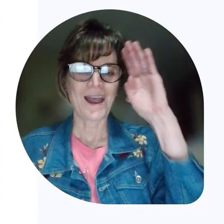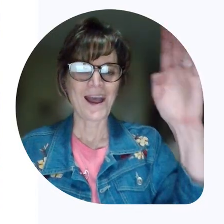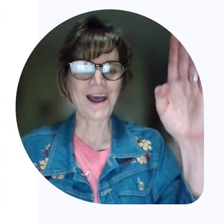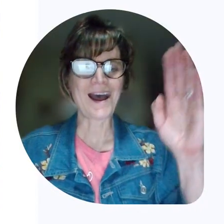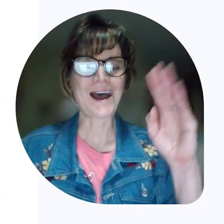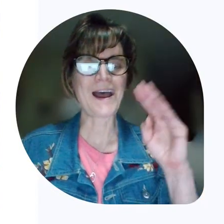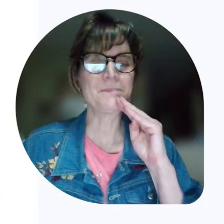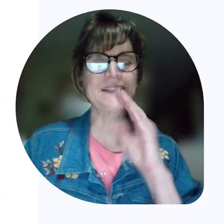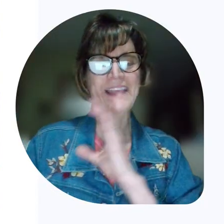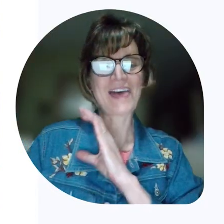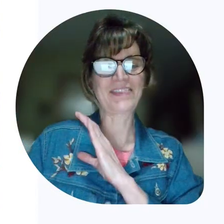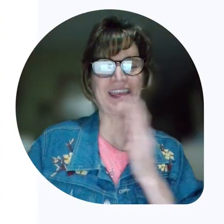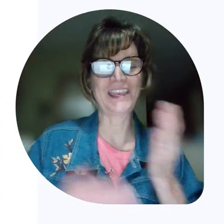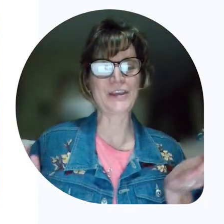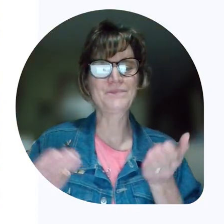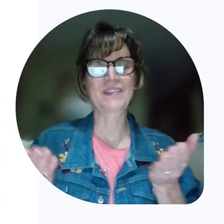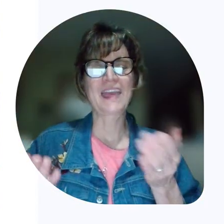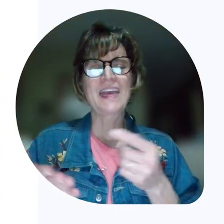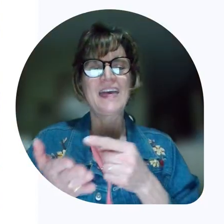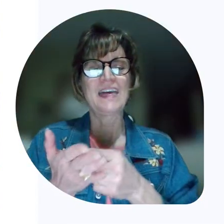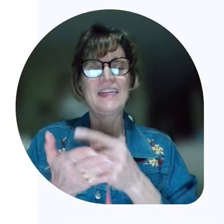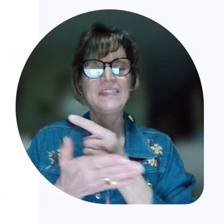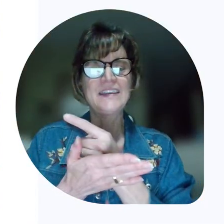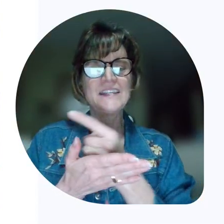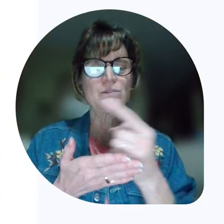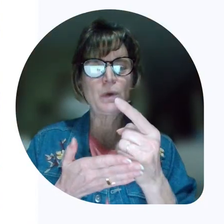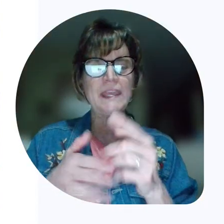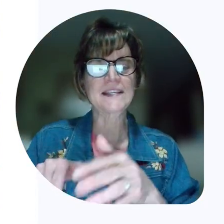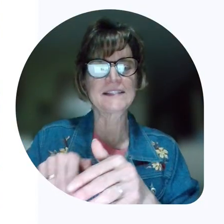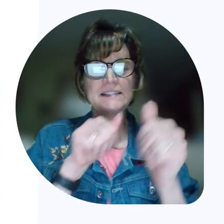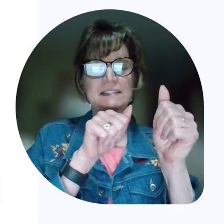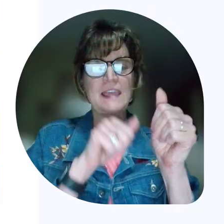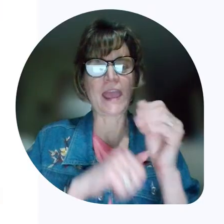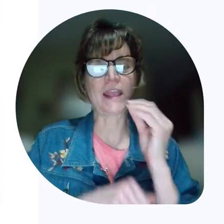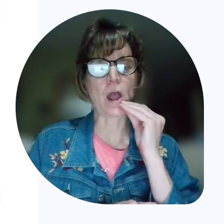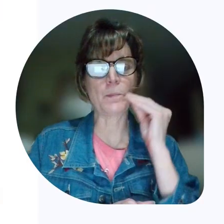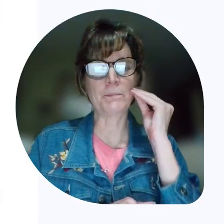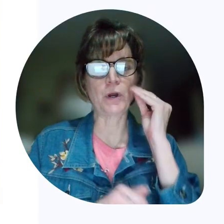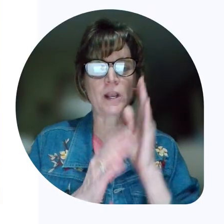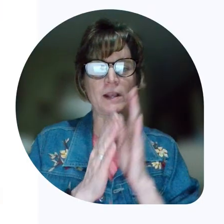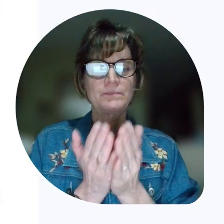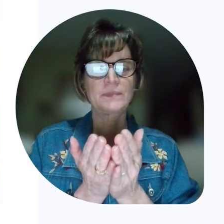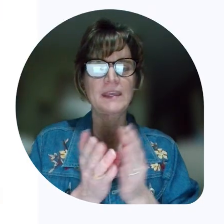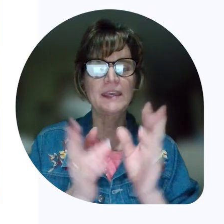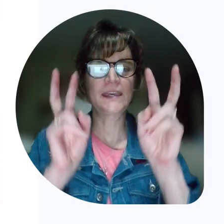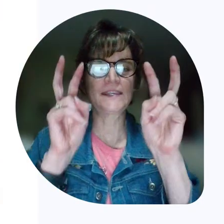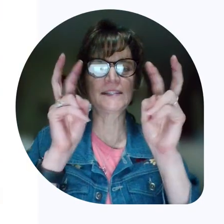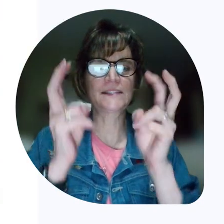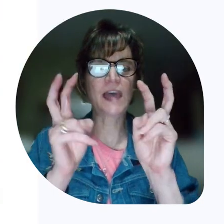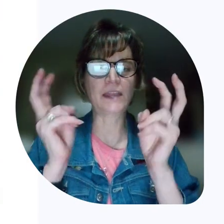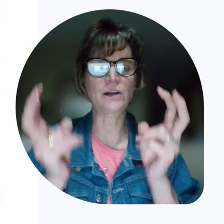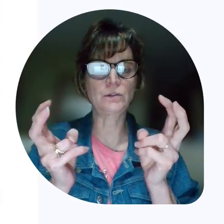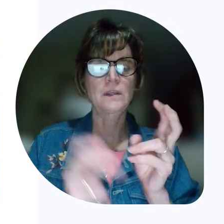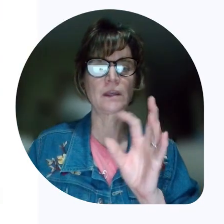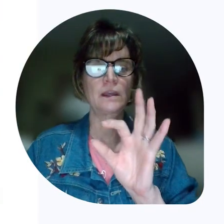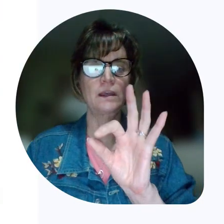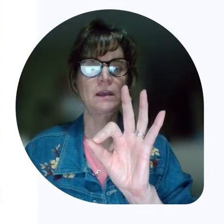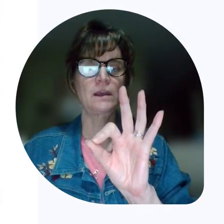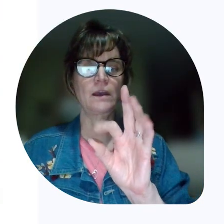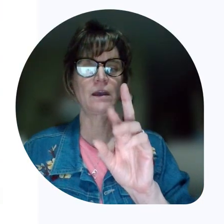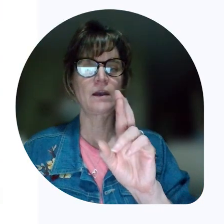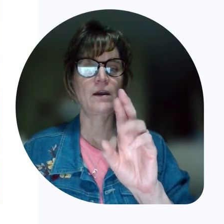Hi, Miss Kathy here. This week's take-home book is titled,